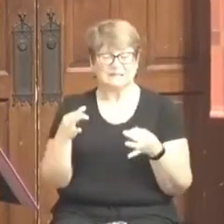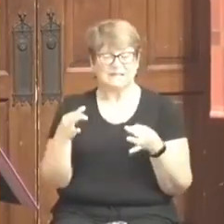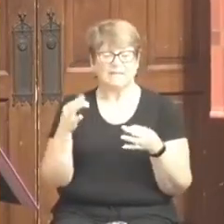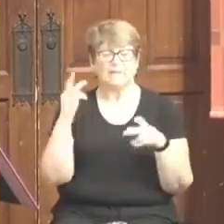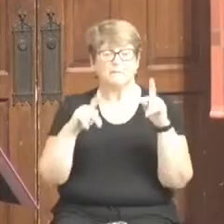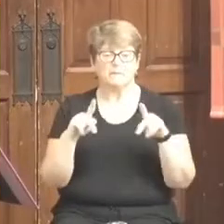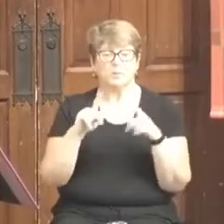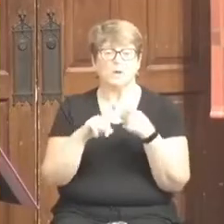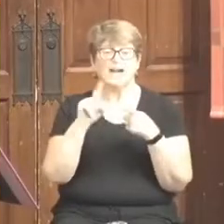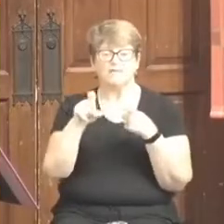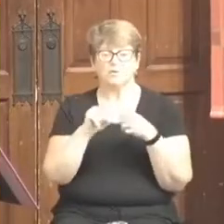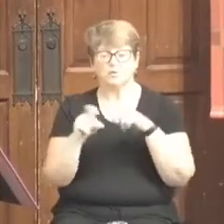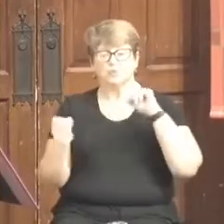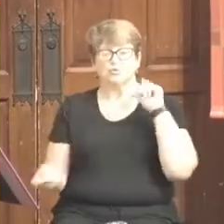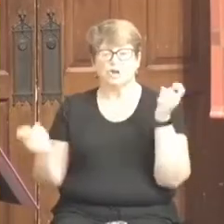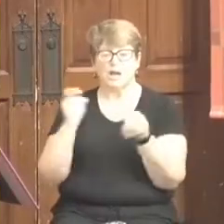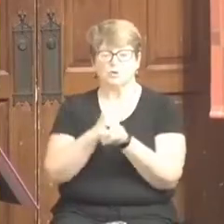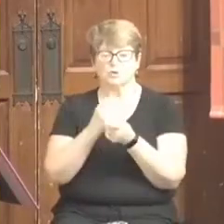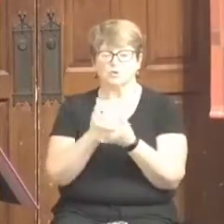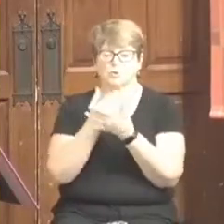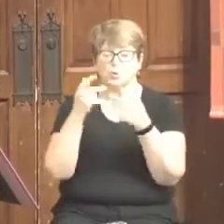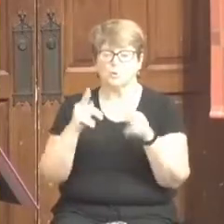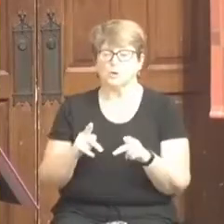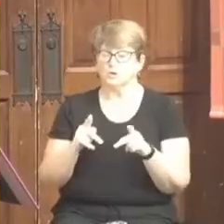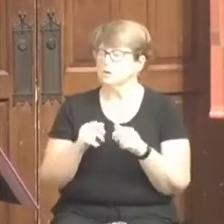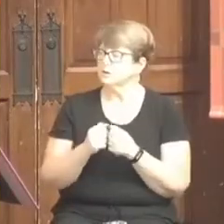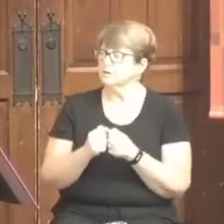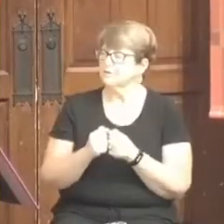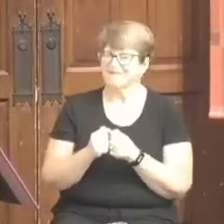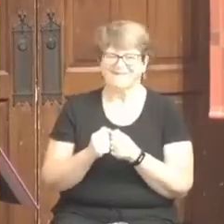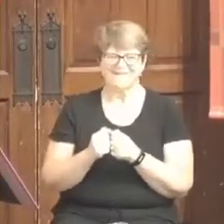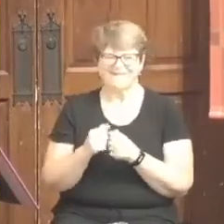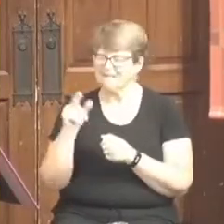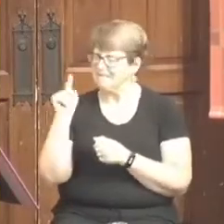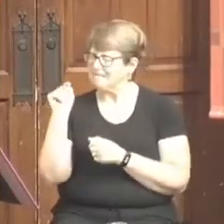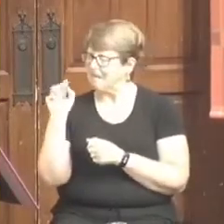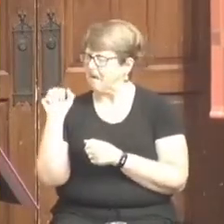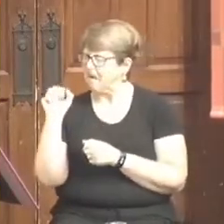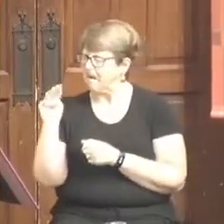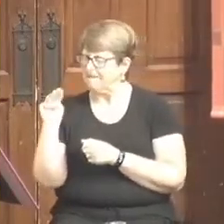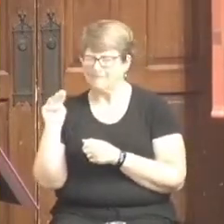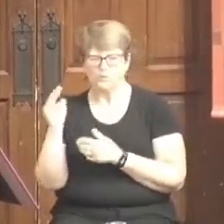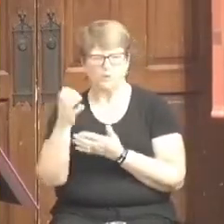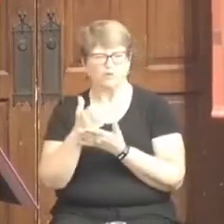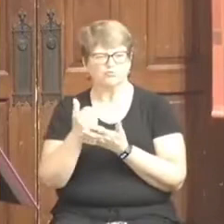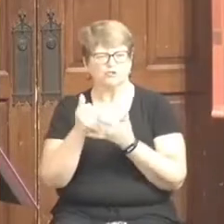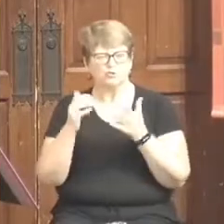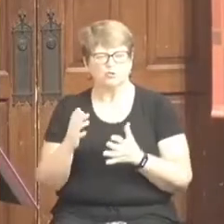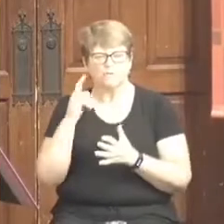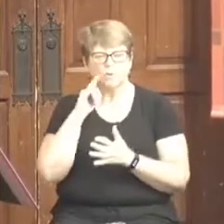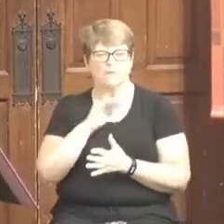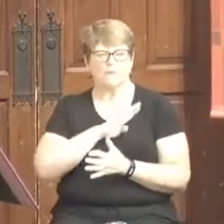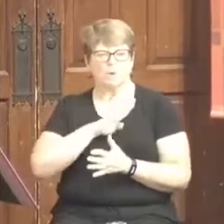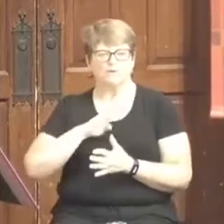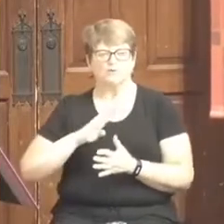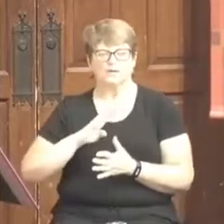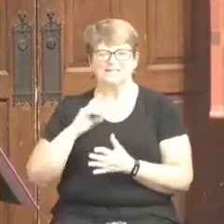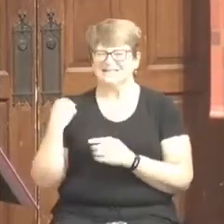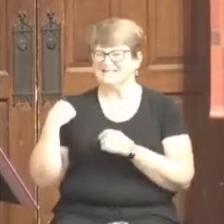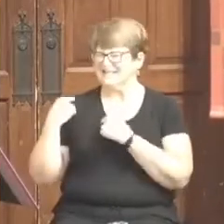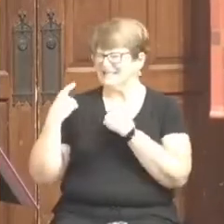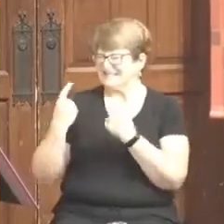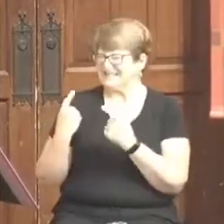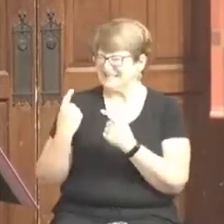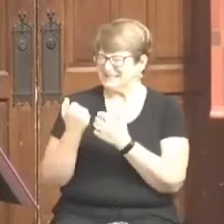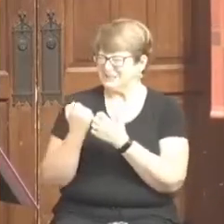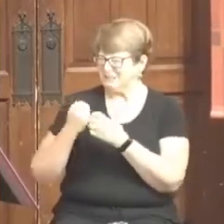people would transition and somebody would knew would move in. Well, Tom had been the treasurer for the Board of Trustees since Adam